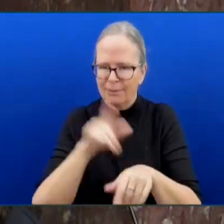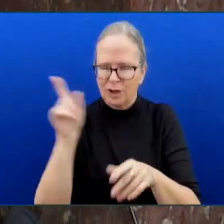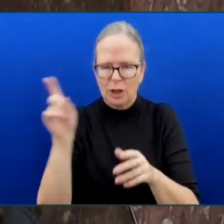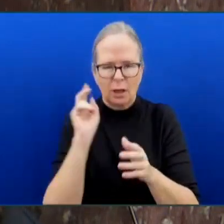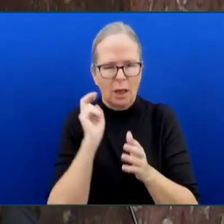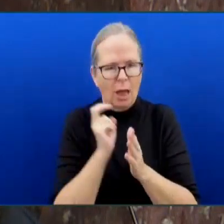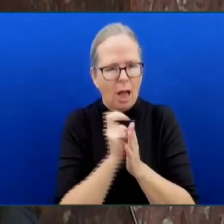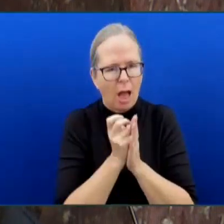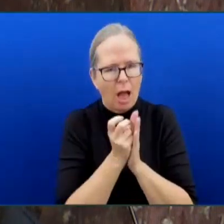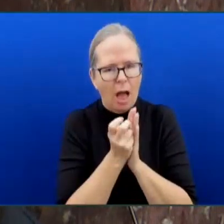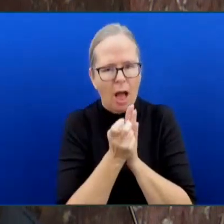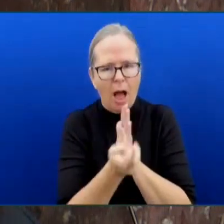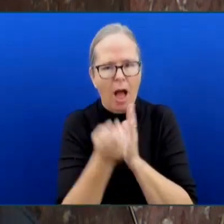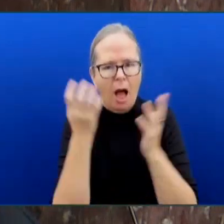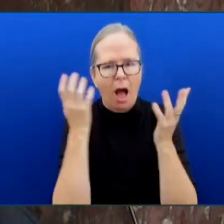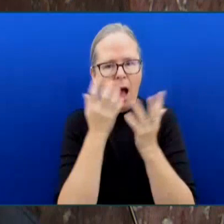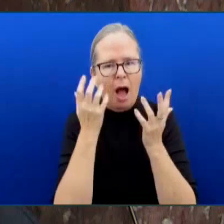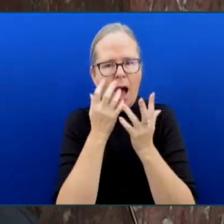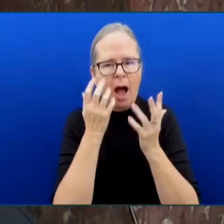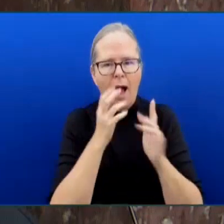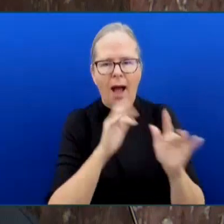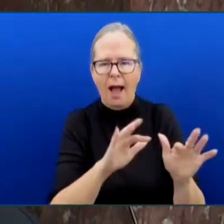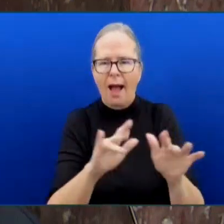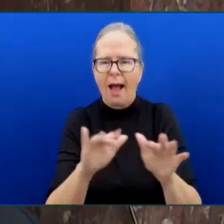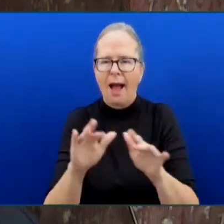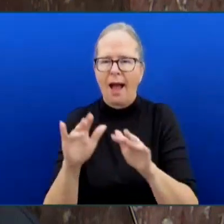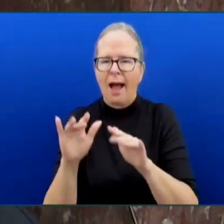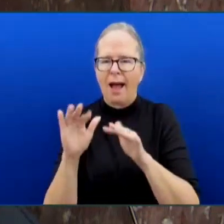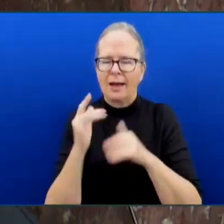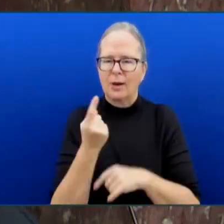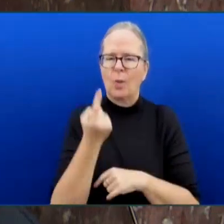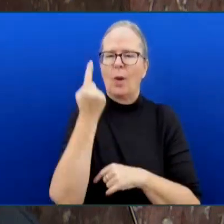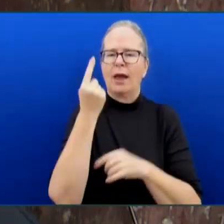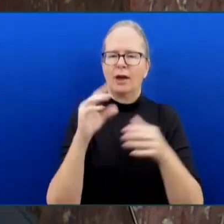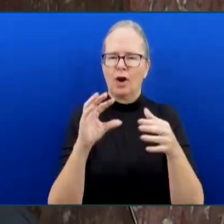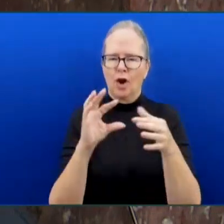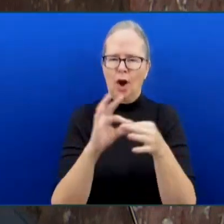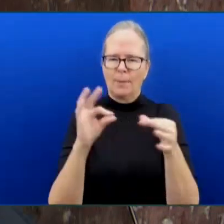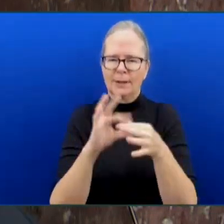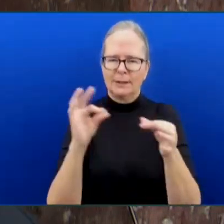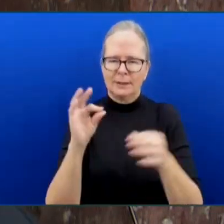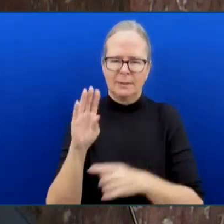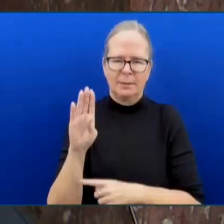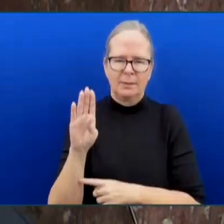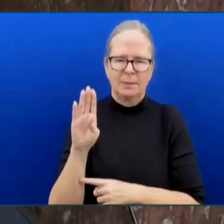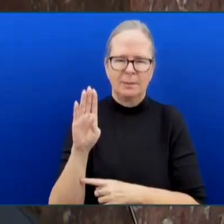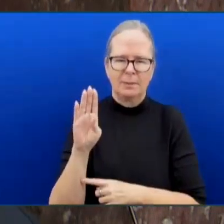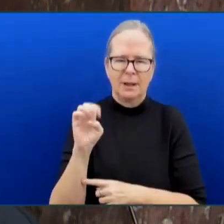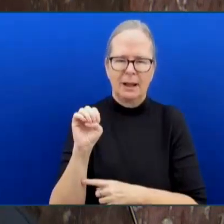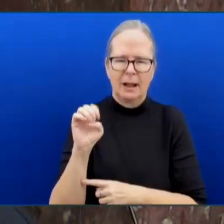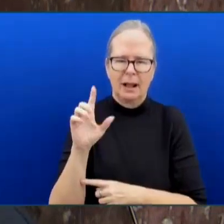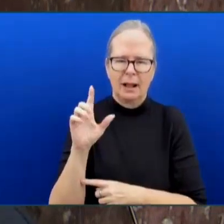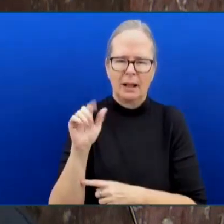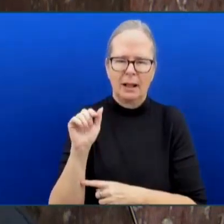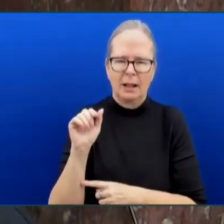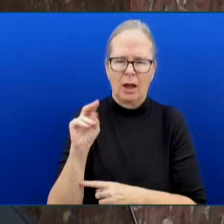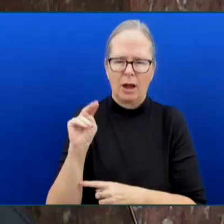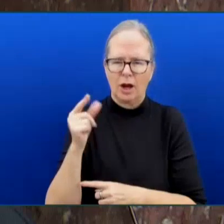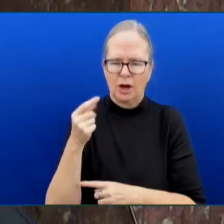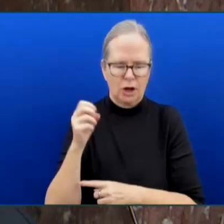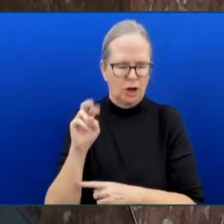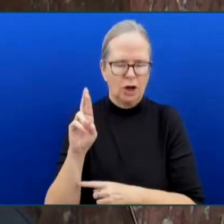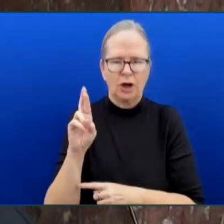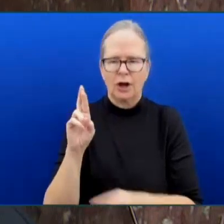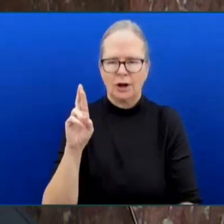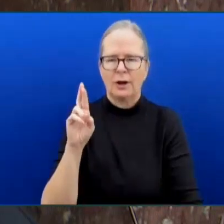Belanger, who was describing in great detail all of the work that had been done and that was still needed